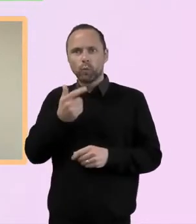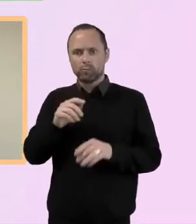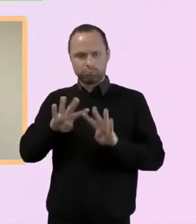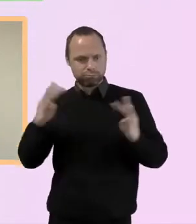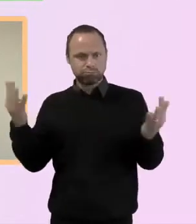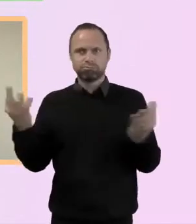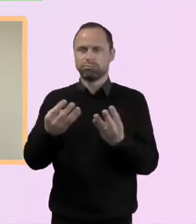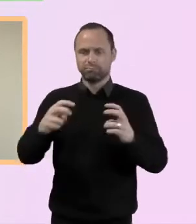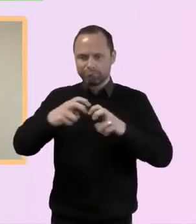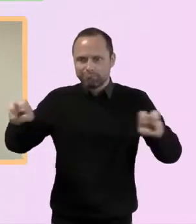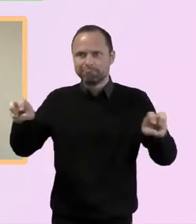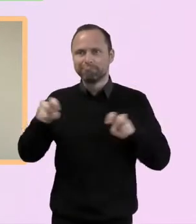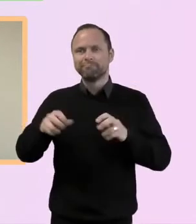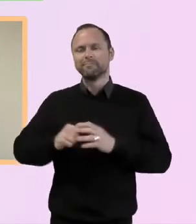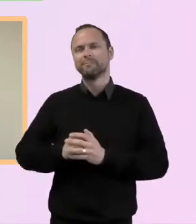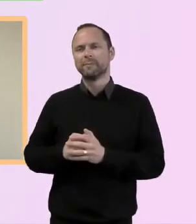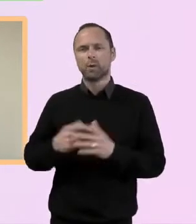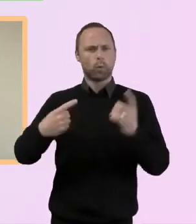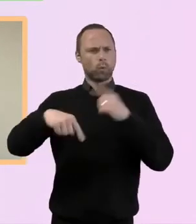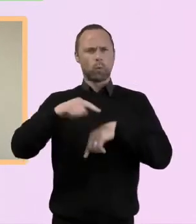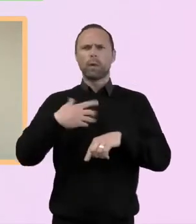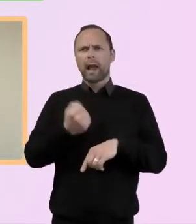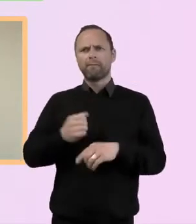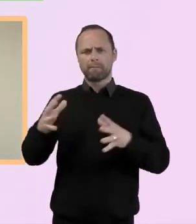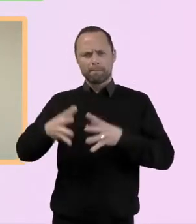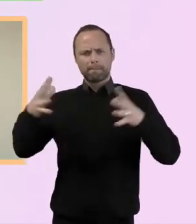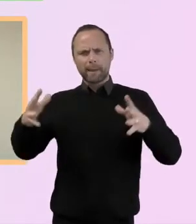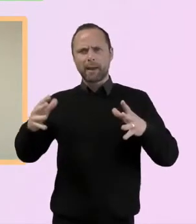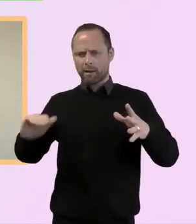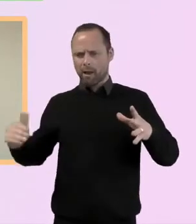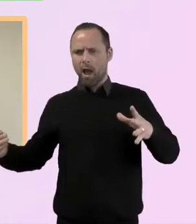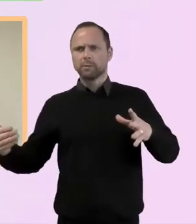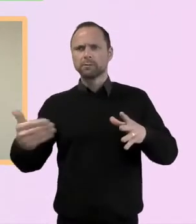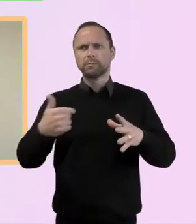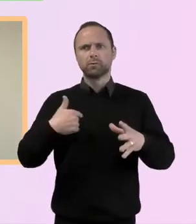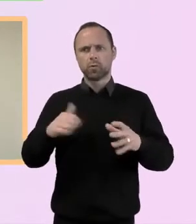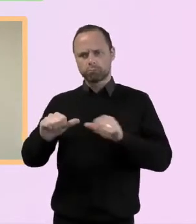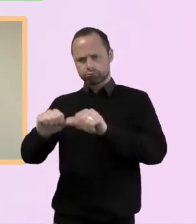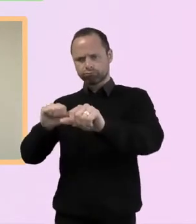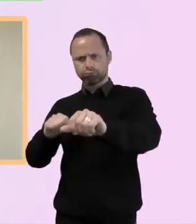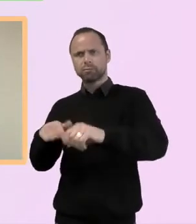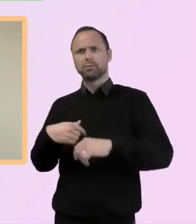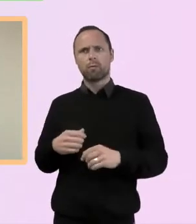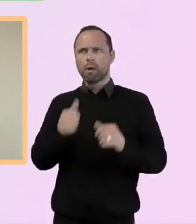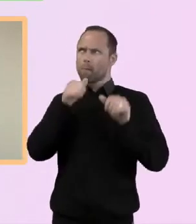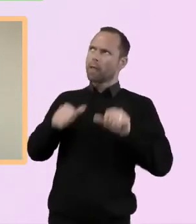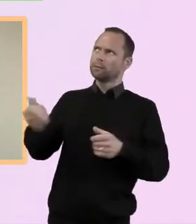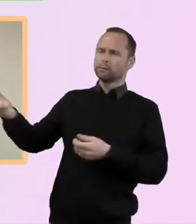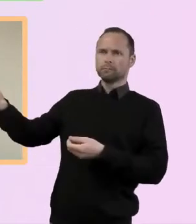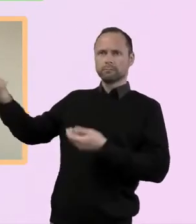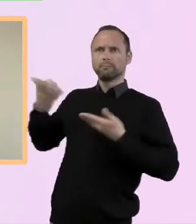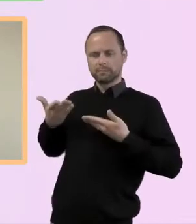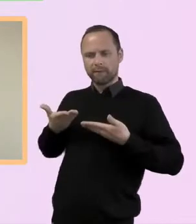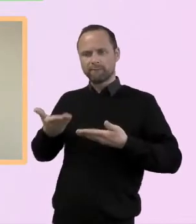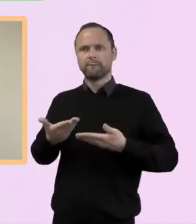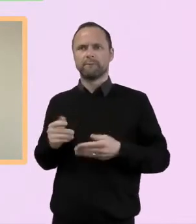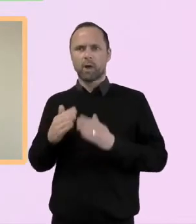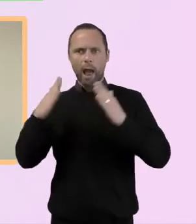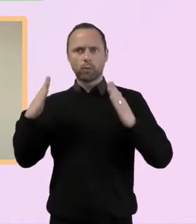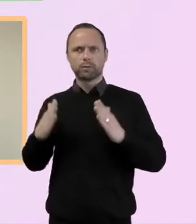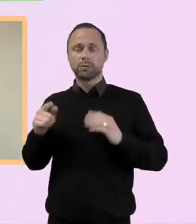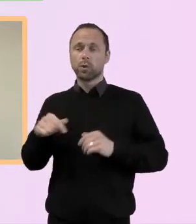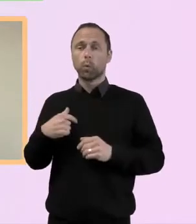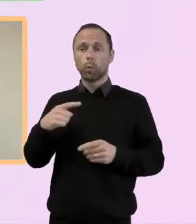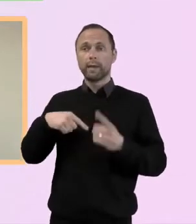which is, you know, it really is an incredible blessing and an amazing house as well. So, and actually we, we made a kind of conscious